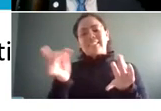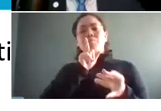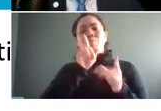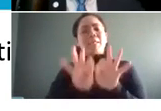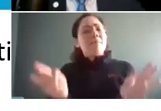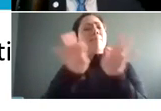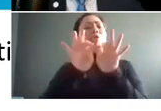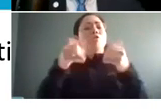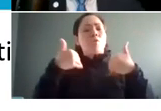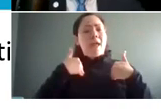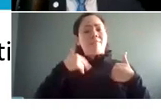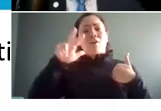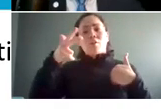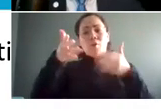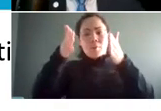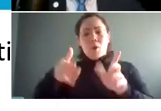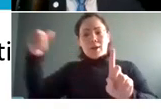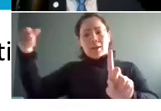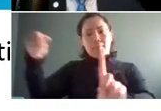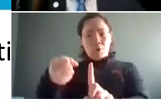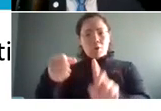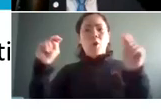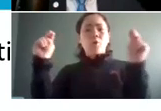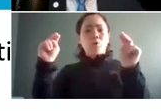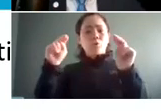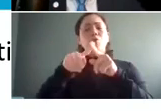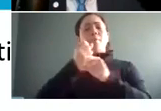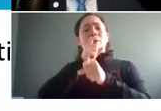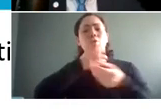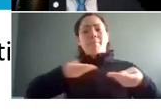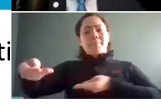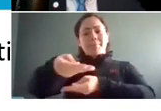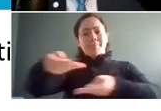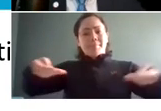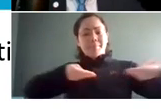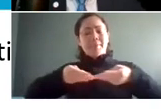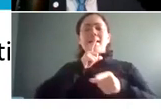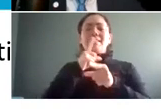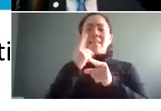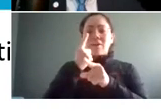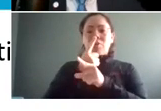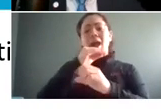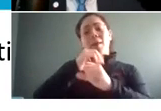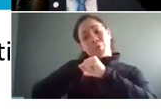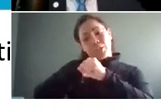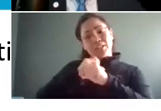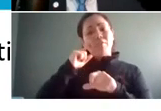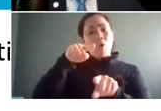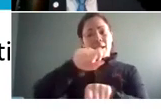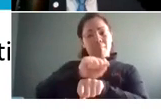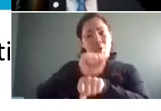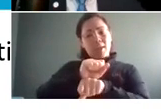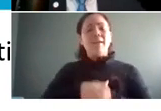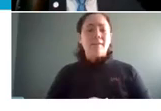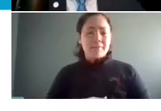you have that third-party person to make sure the information is accurate and also to protect the employee next